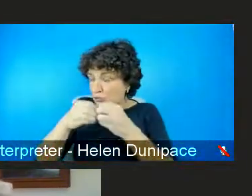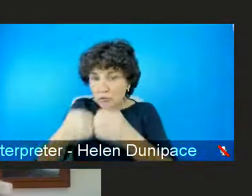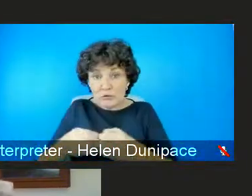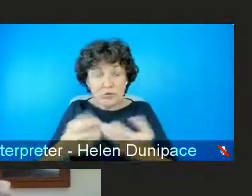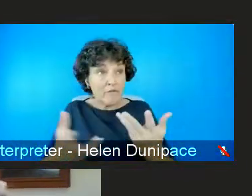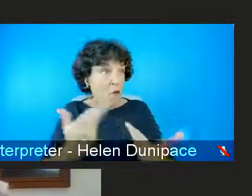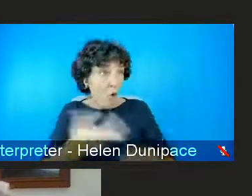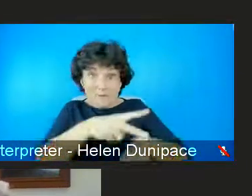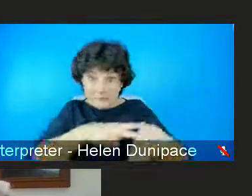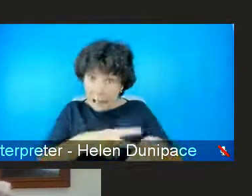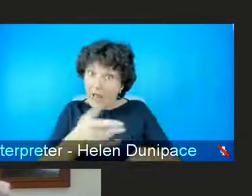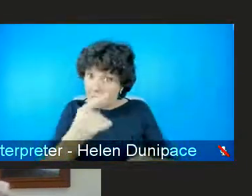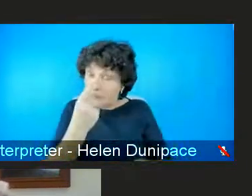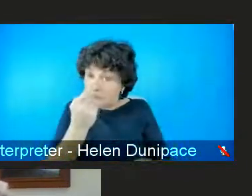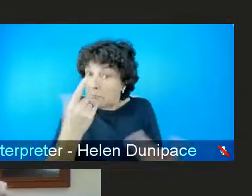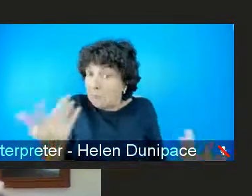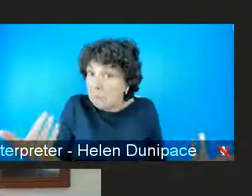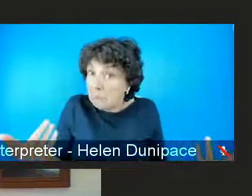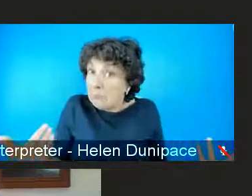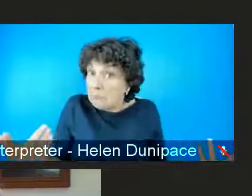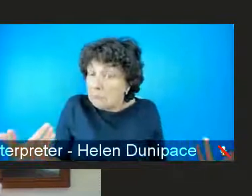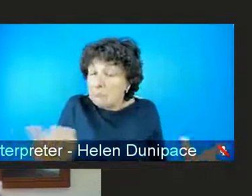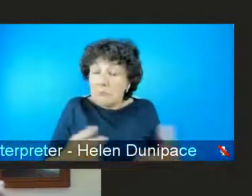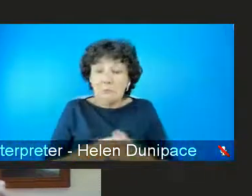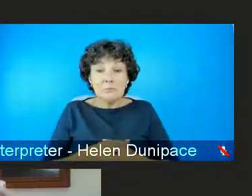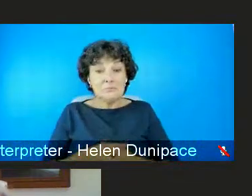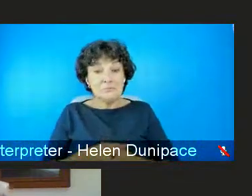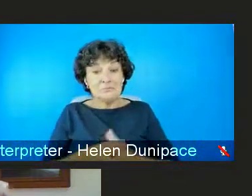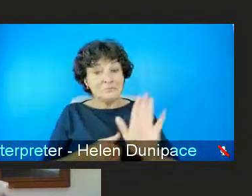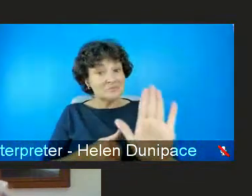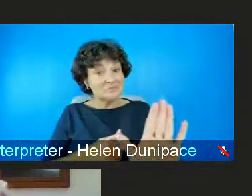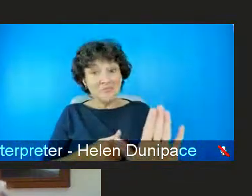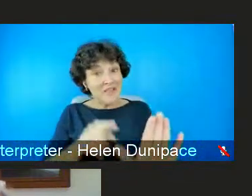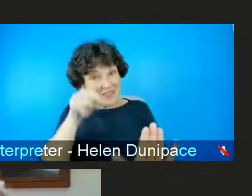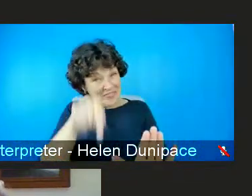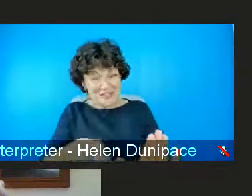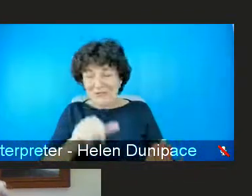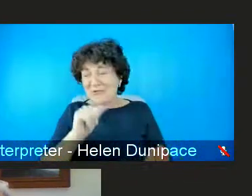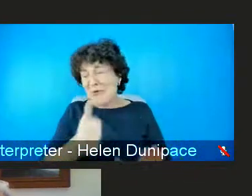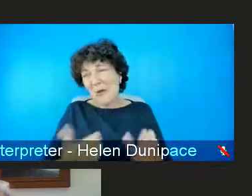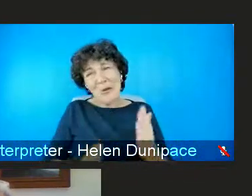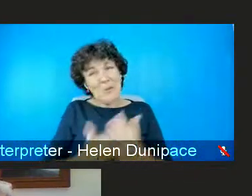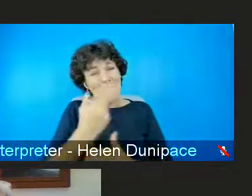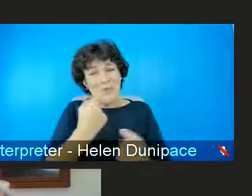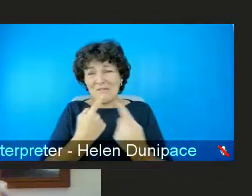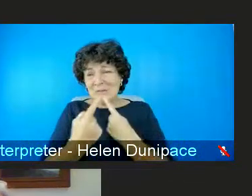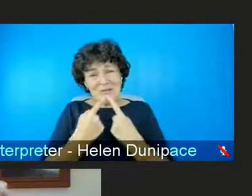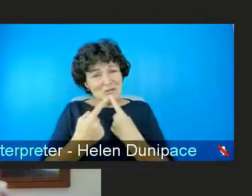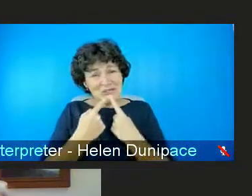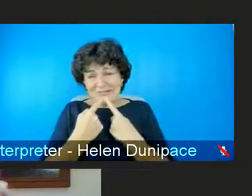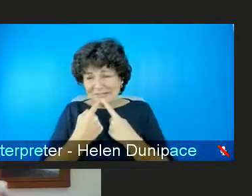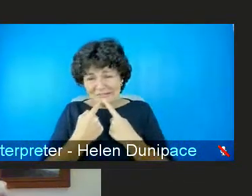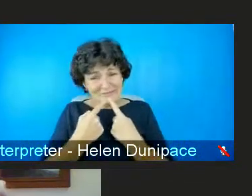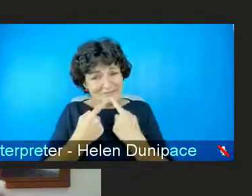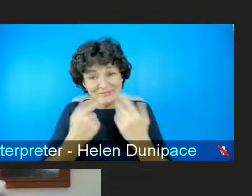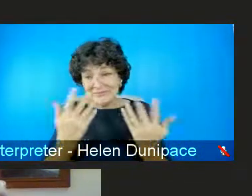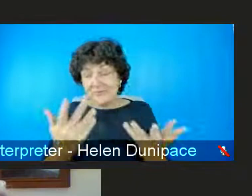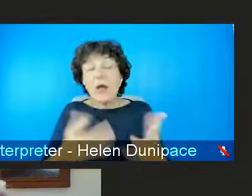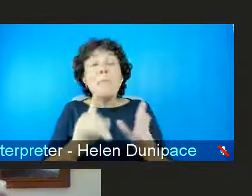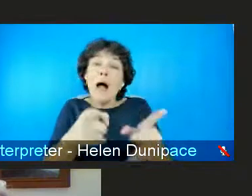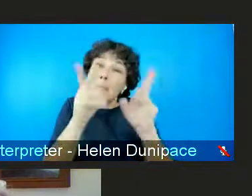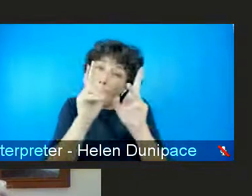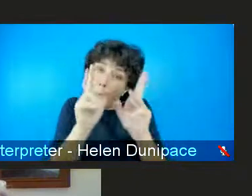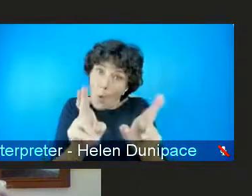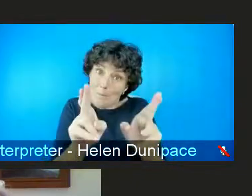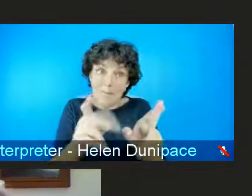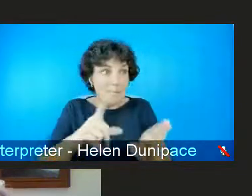staff you know I mean it's none of it is new it's just the one you know there's there's some reason to be optimistic in the